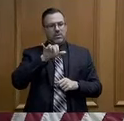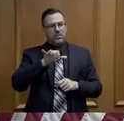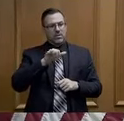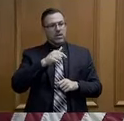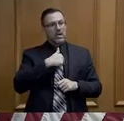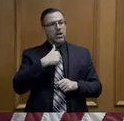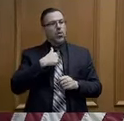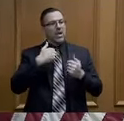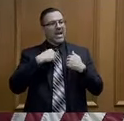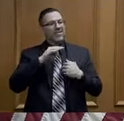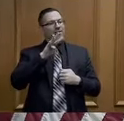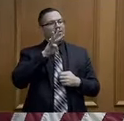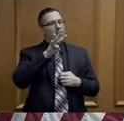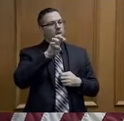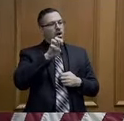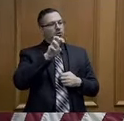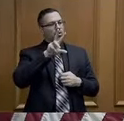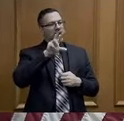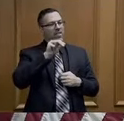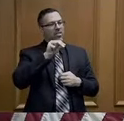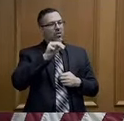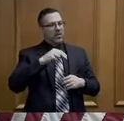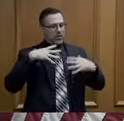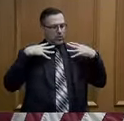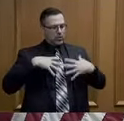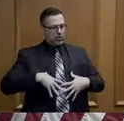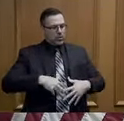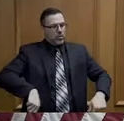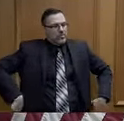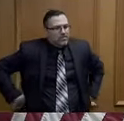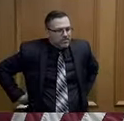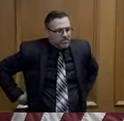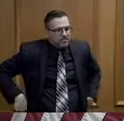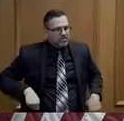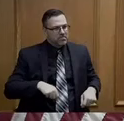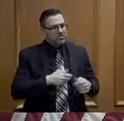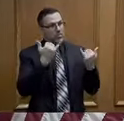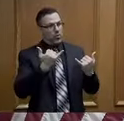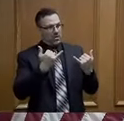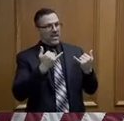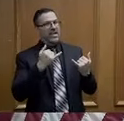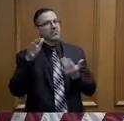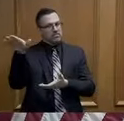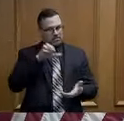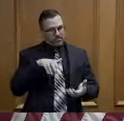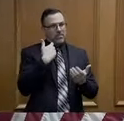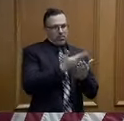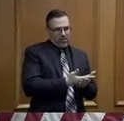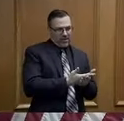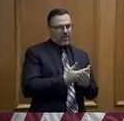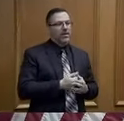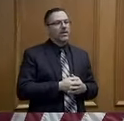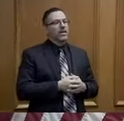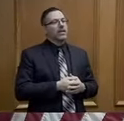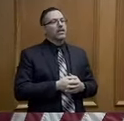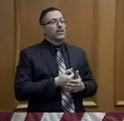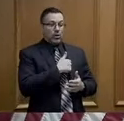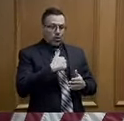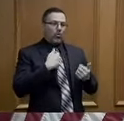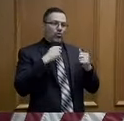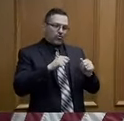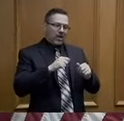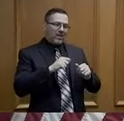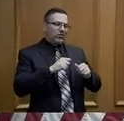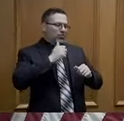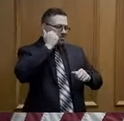Tyvek suits today. Just one example of what we're doing every single day to step-by-step improve